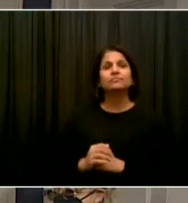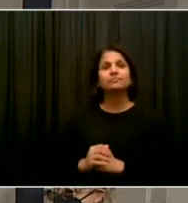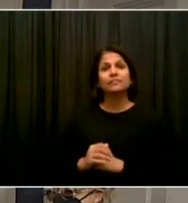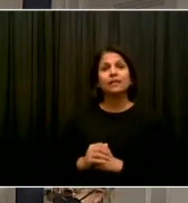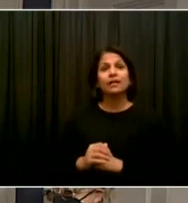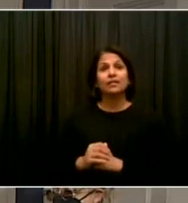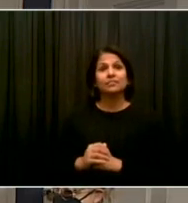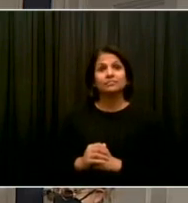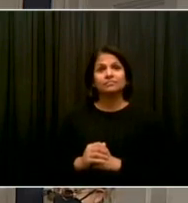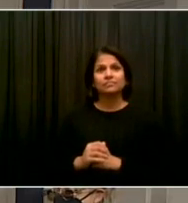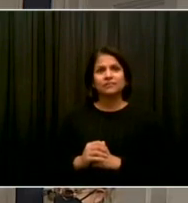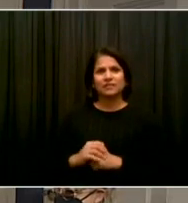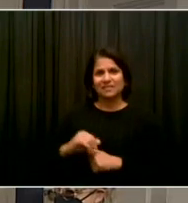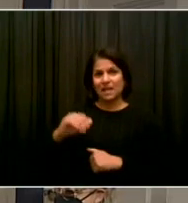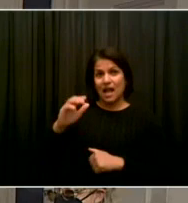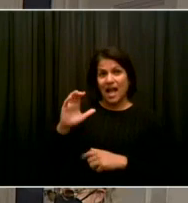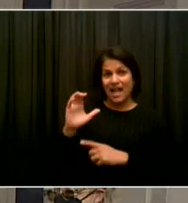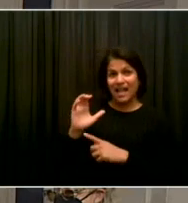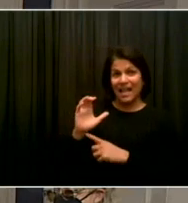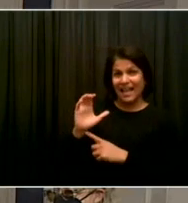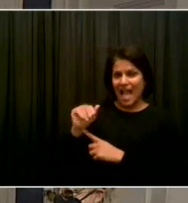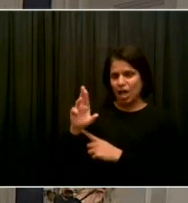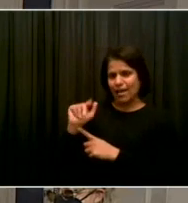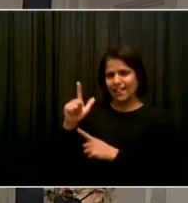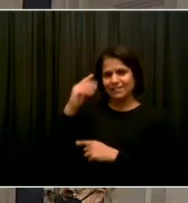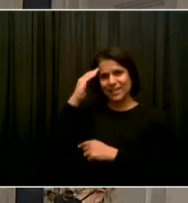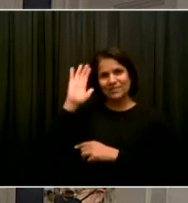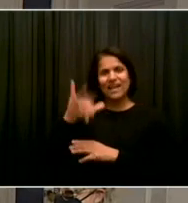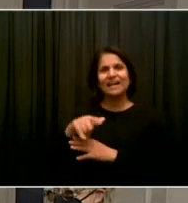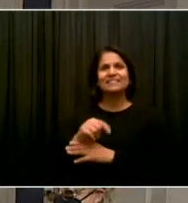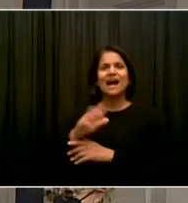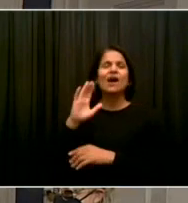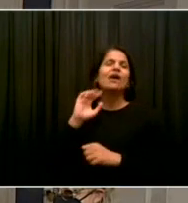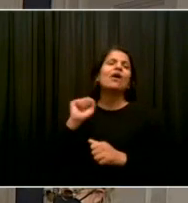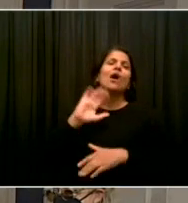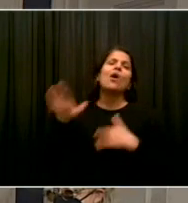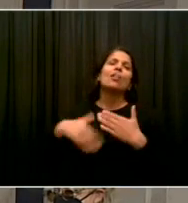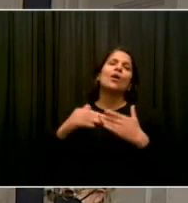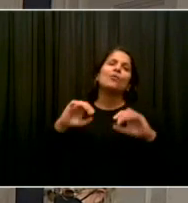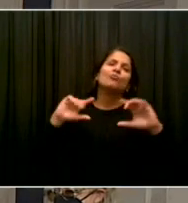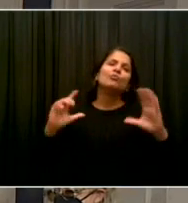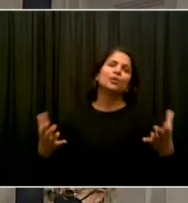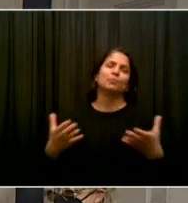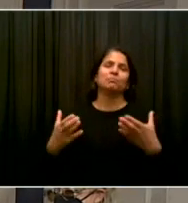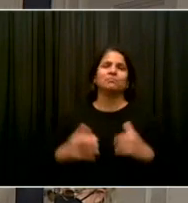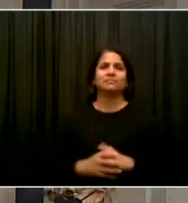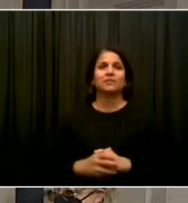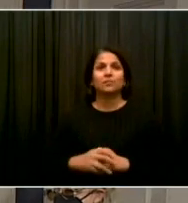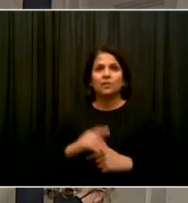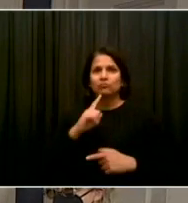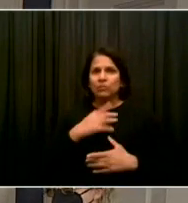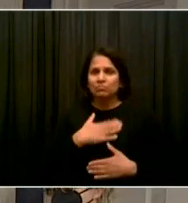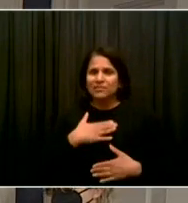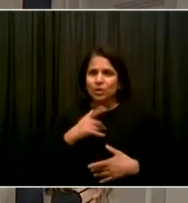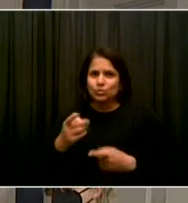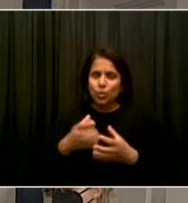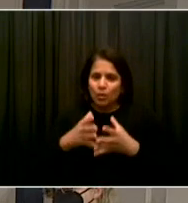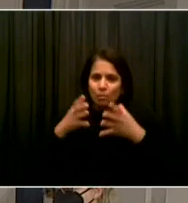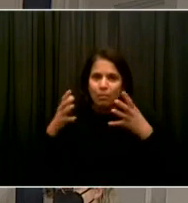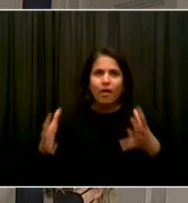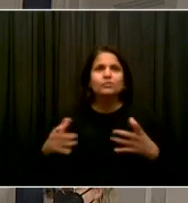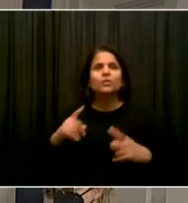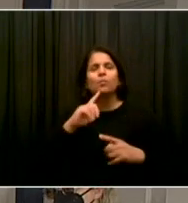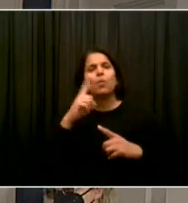But we are so appreciative to you. And you keep light in the way. You just don't stop. And I think that's one more thing I want to say, Gloria, I,